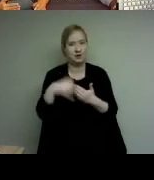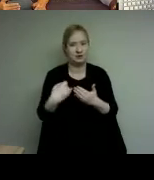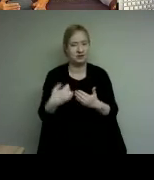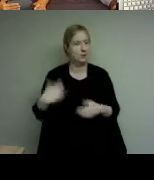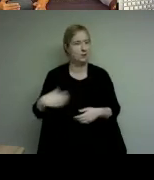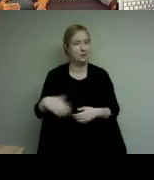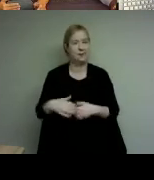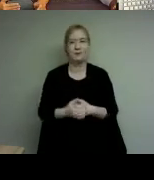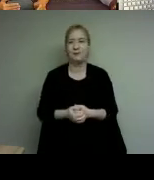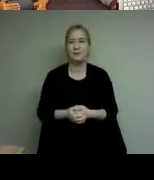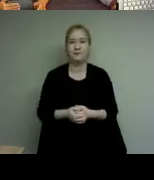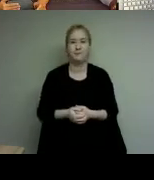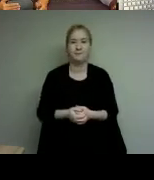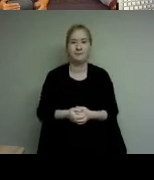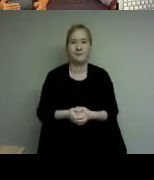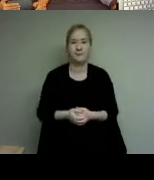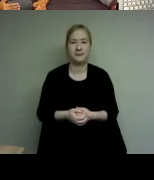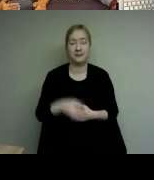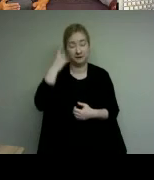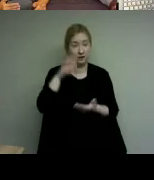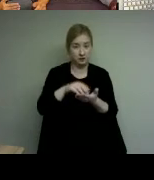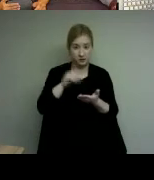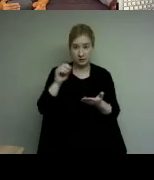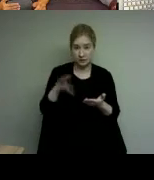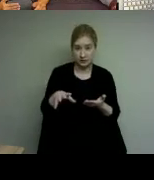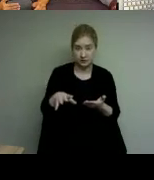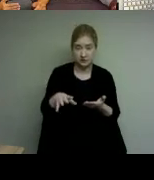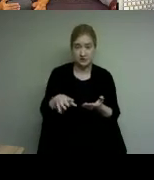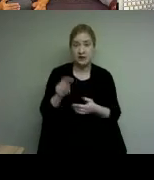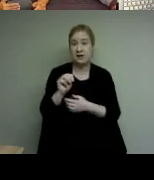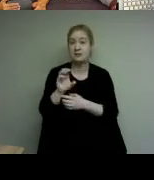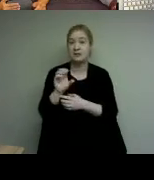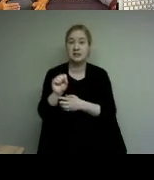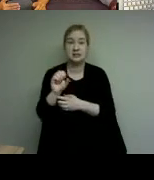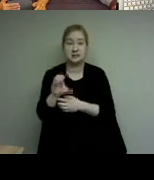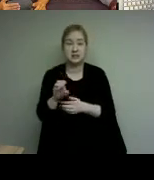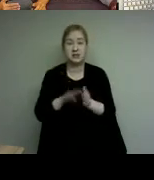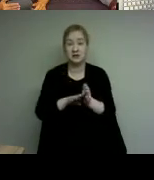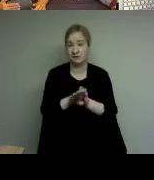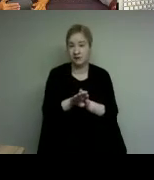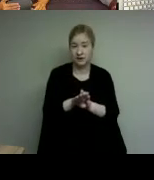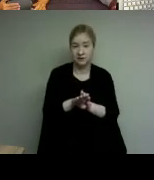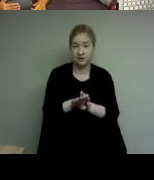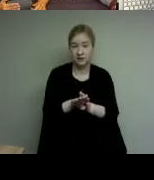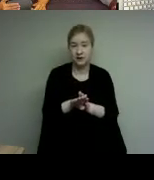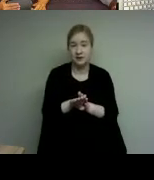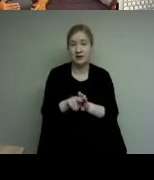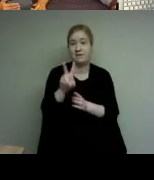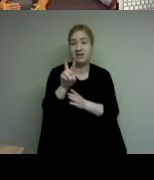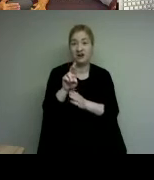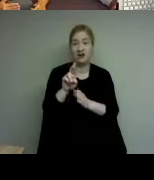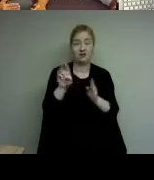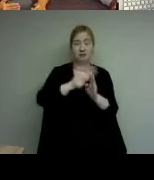to bring this experience to life for students mcsc developed 14 360 degree virtual